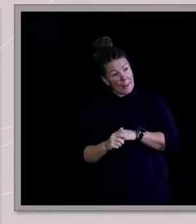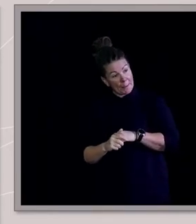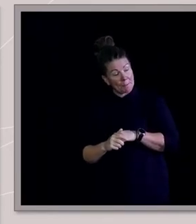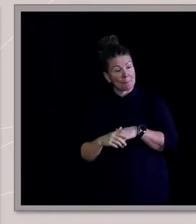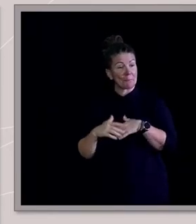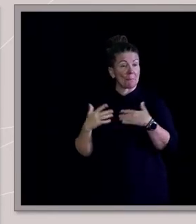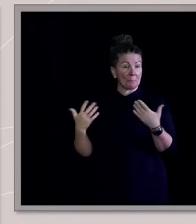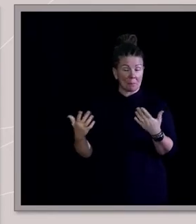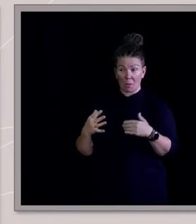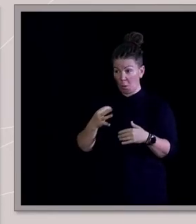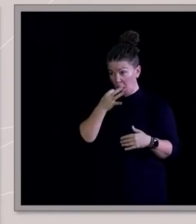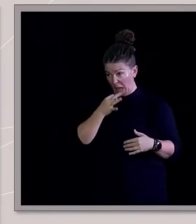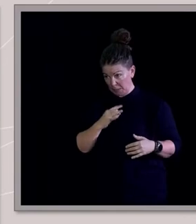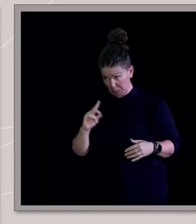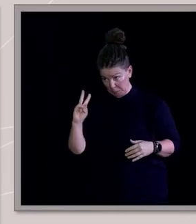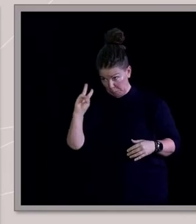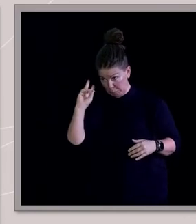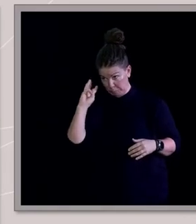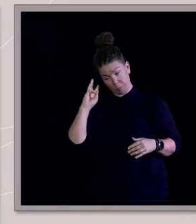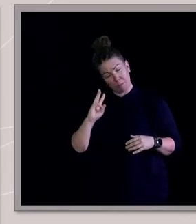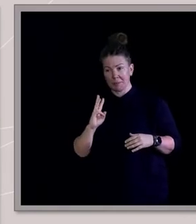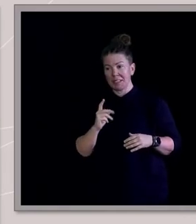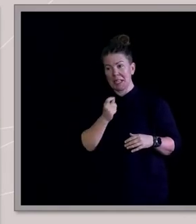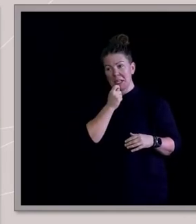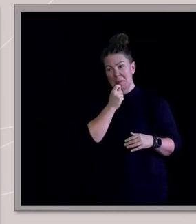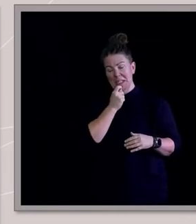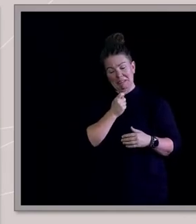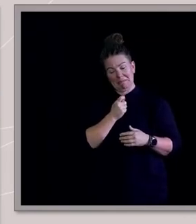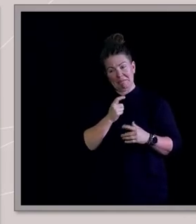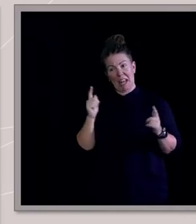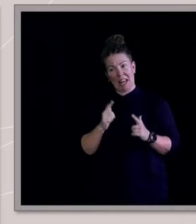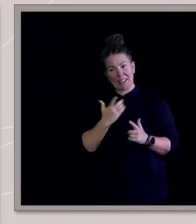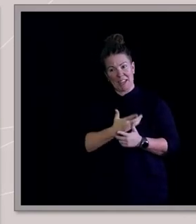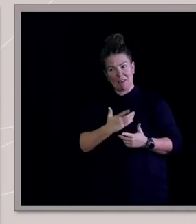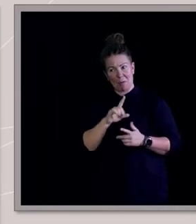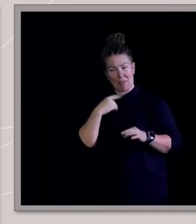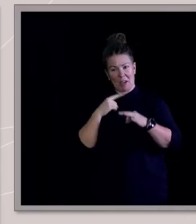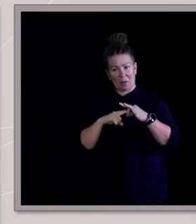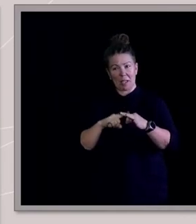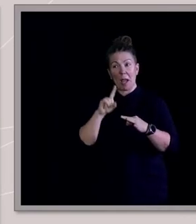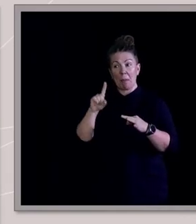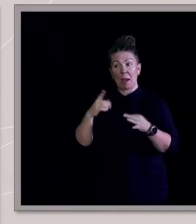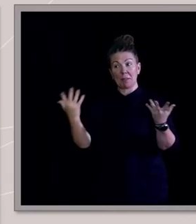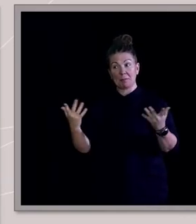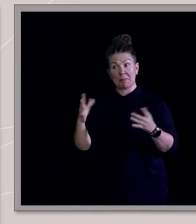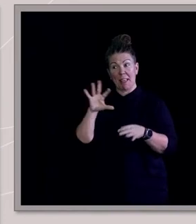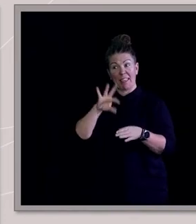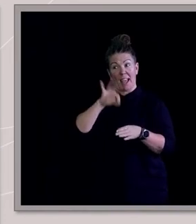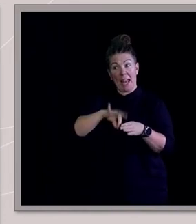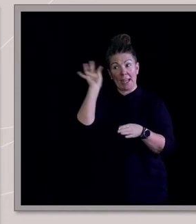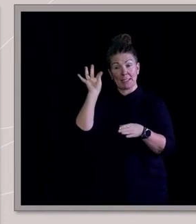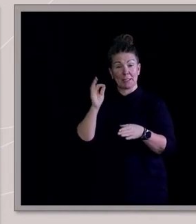If you'd asked me a few weeks ago, I might have been a bit less comfortable about it, but the election result maybe sort of calmed any fears.